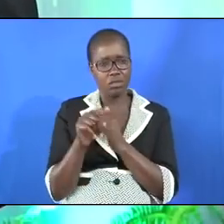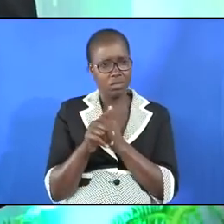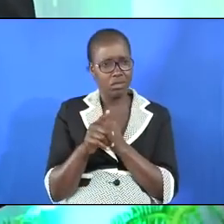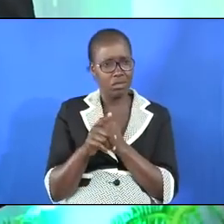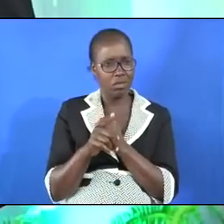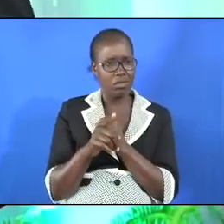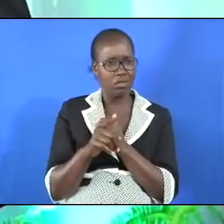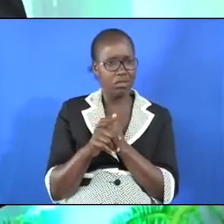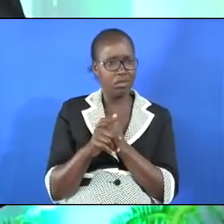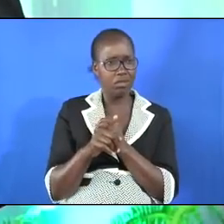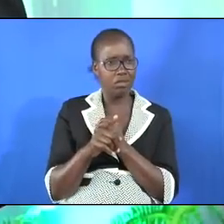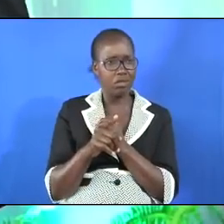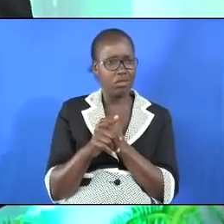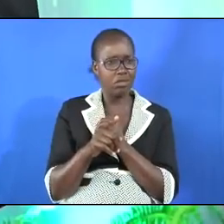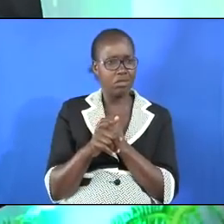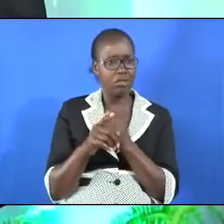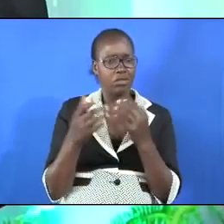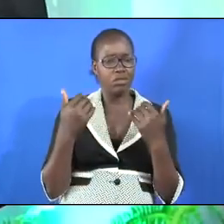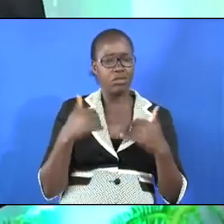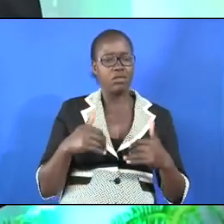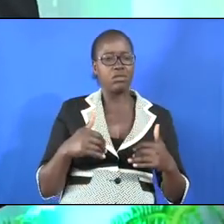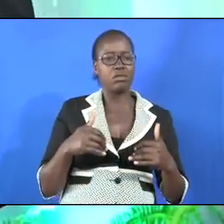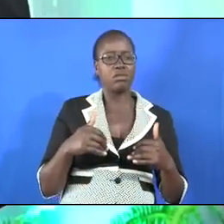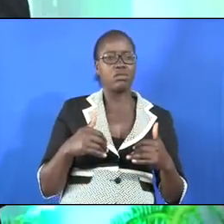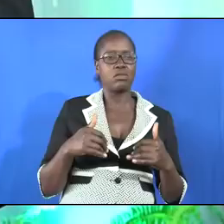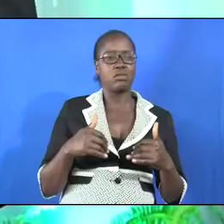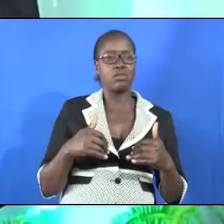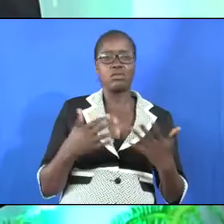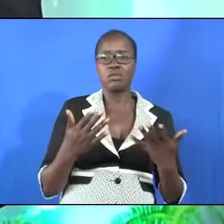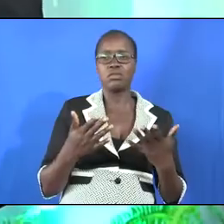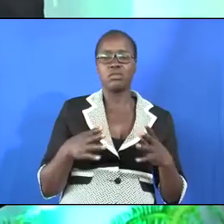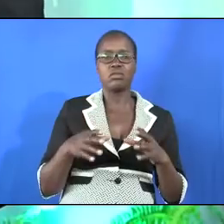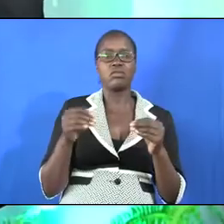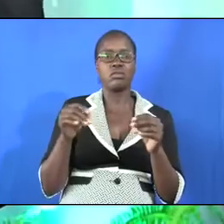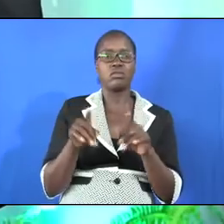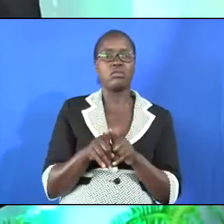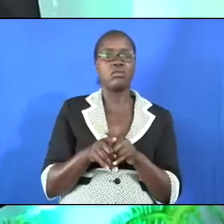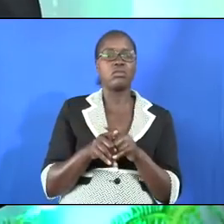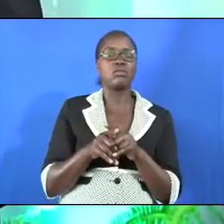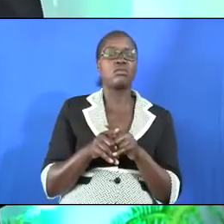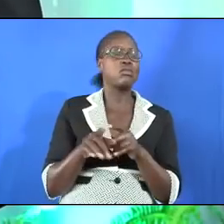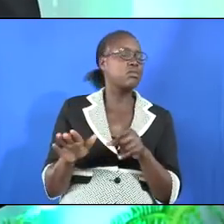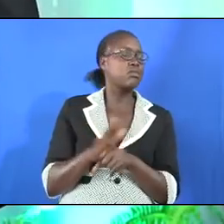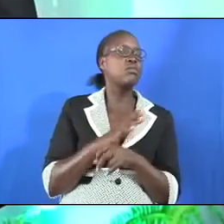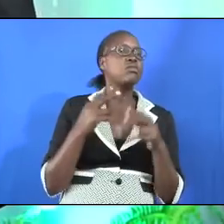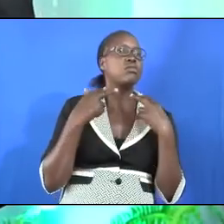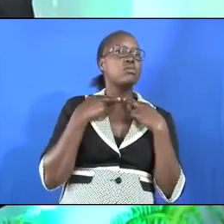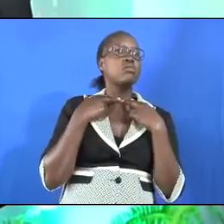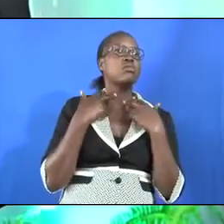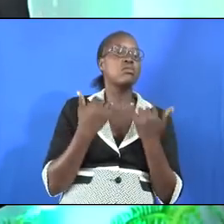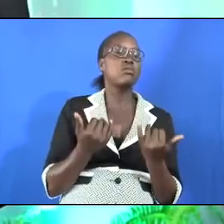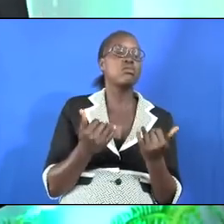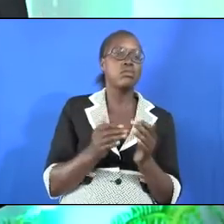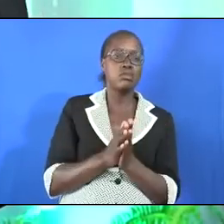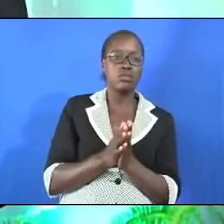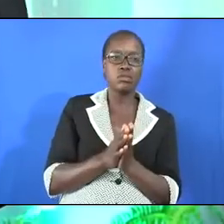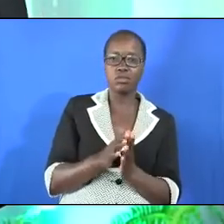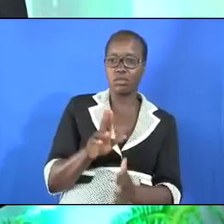another country. Either take yourself or you will be taken as a war captive as it is happening in Ukraine.